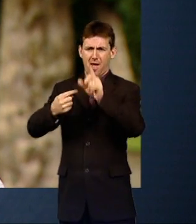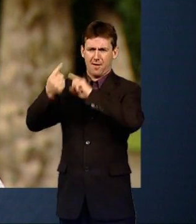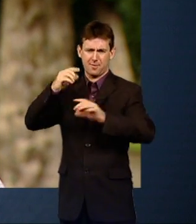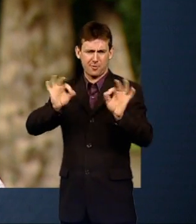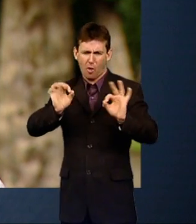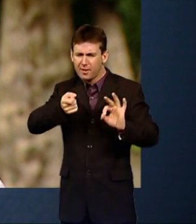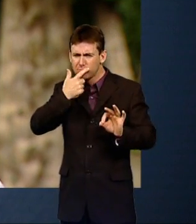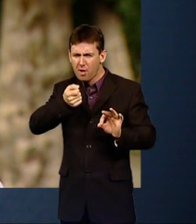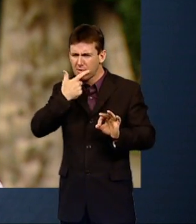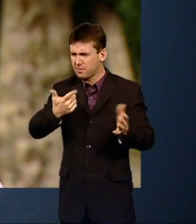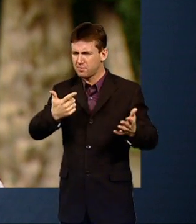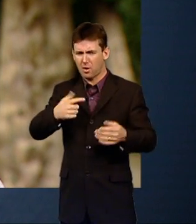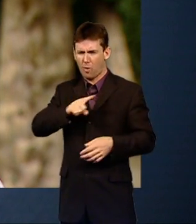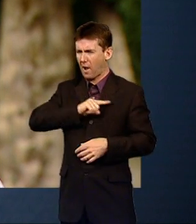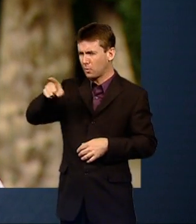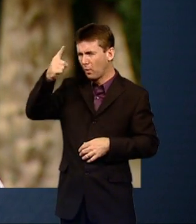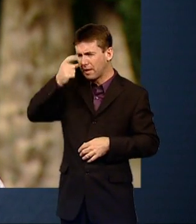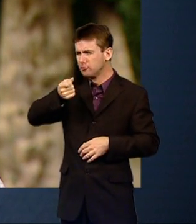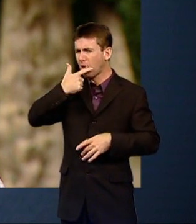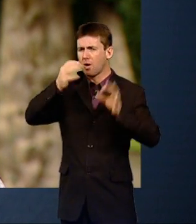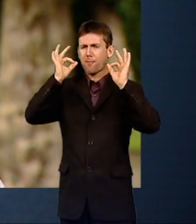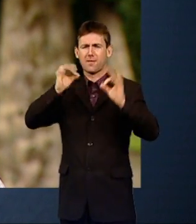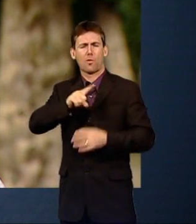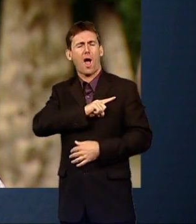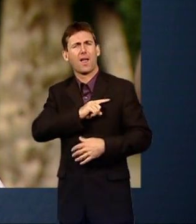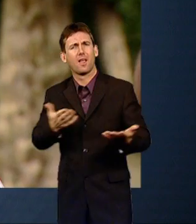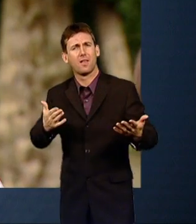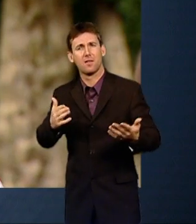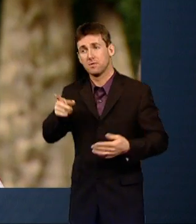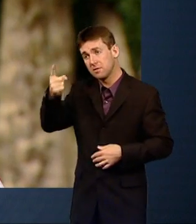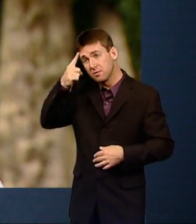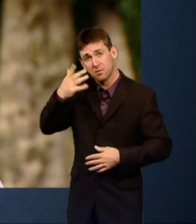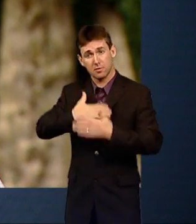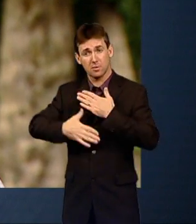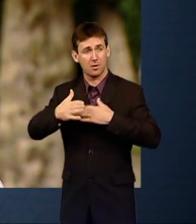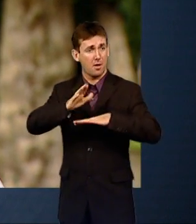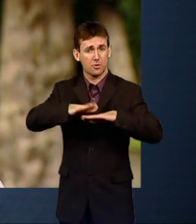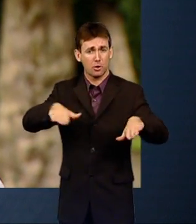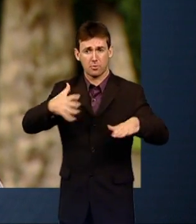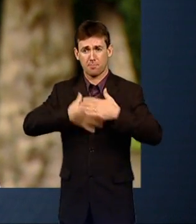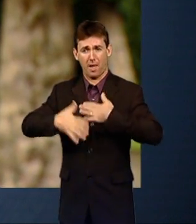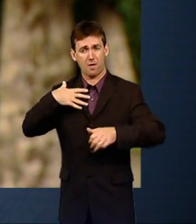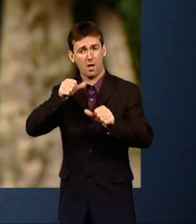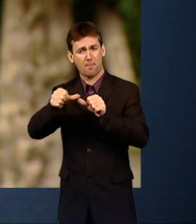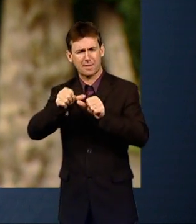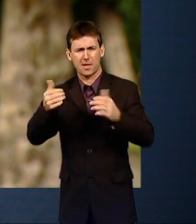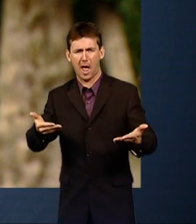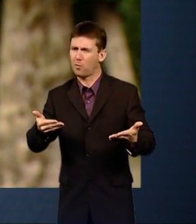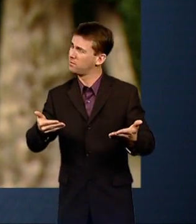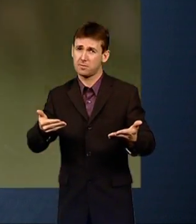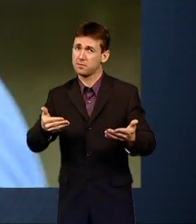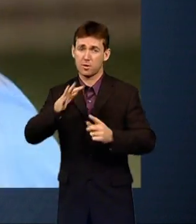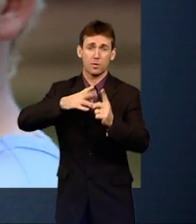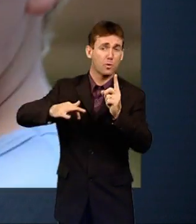to say that since we've started using these drugs, that our children are better behaved, that our society is happier? Exactly the opposite.